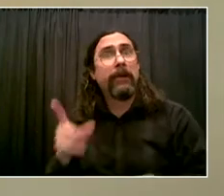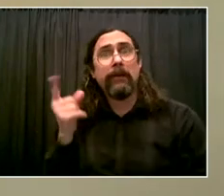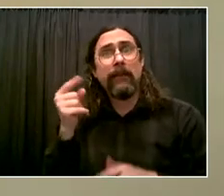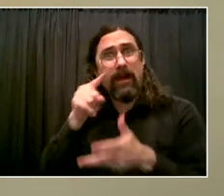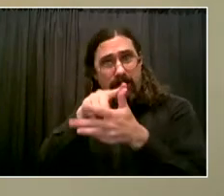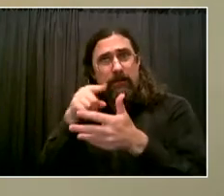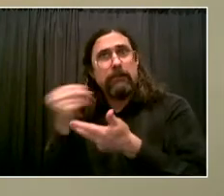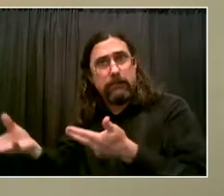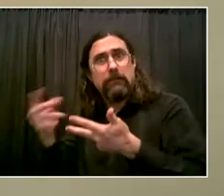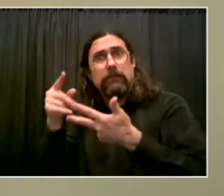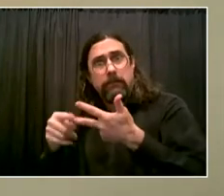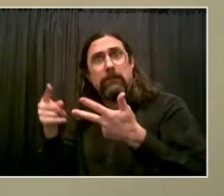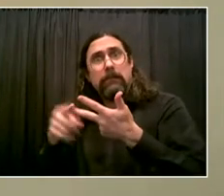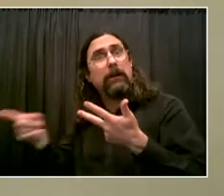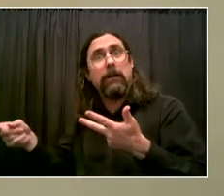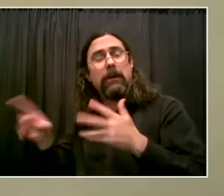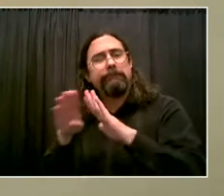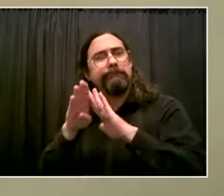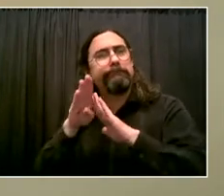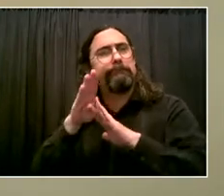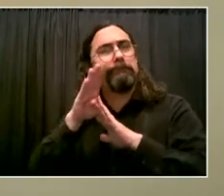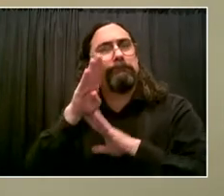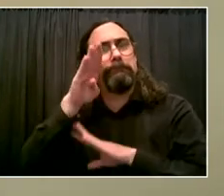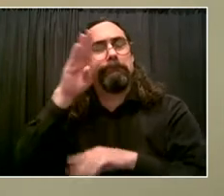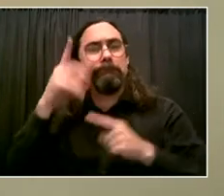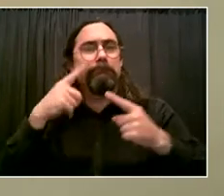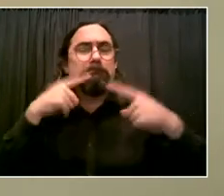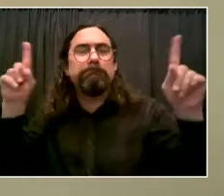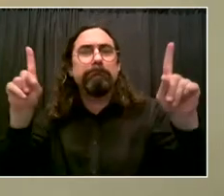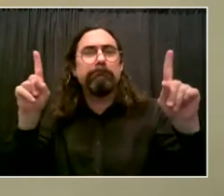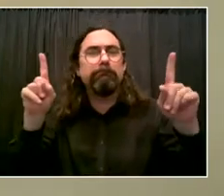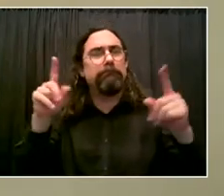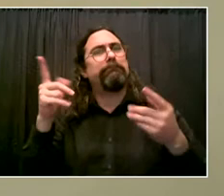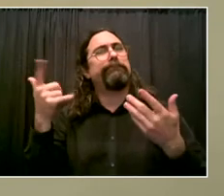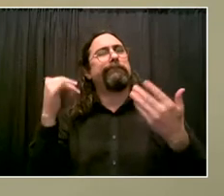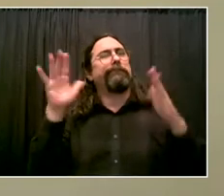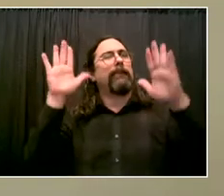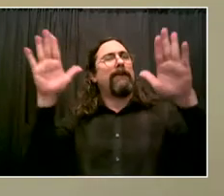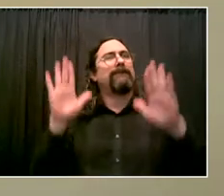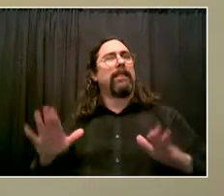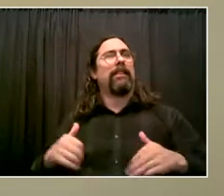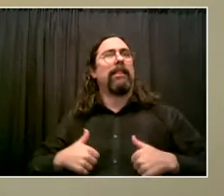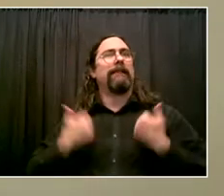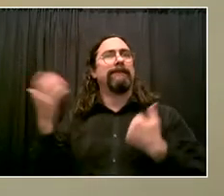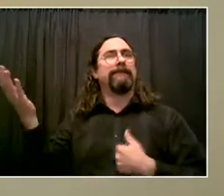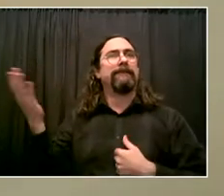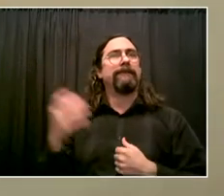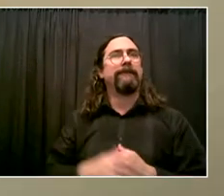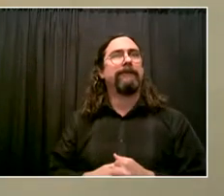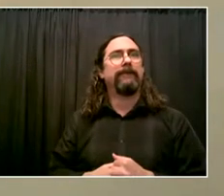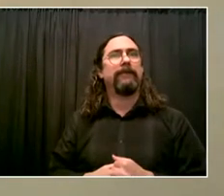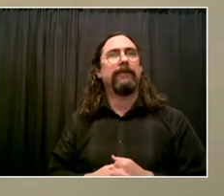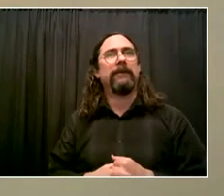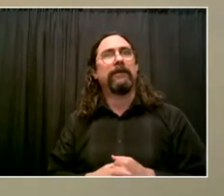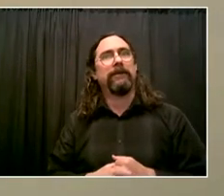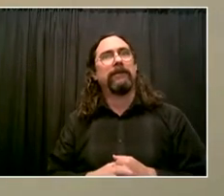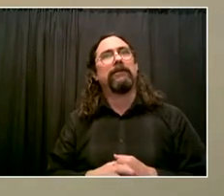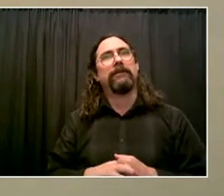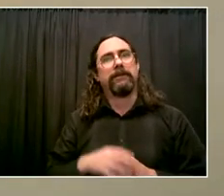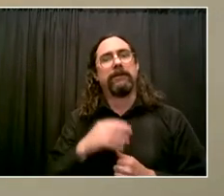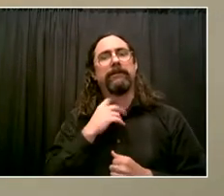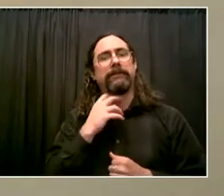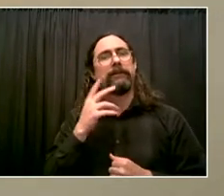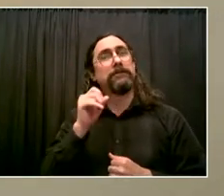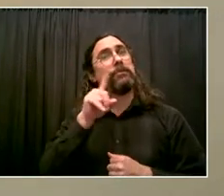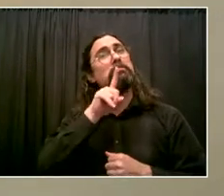continuing to do this work, I think housing first for all justice impacted people is the place to start. Grateful to be here. May to